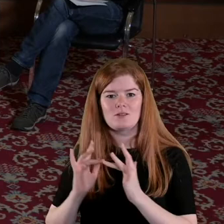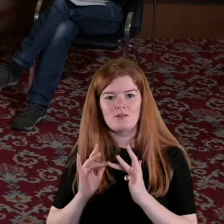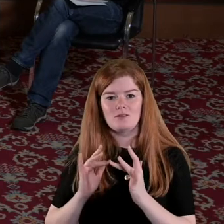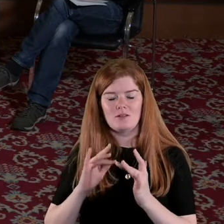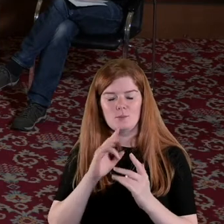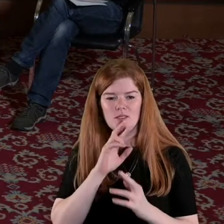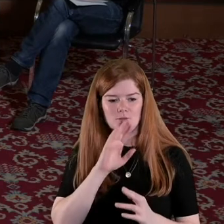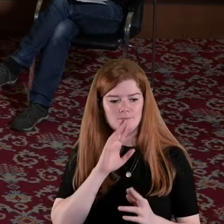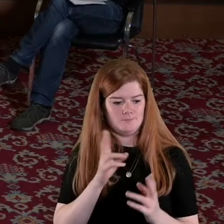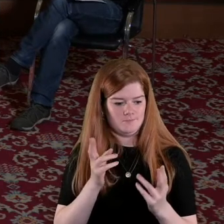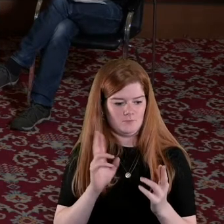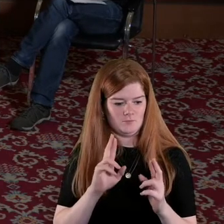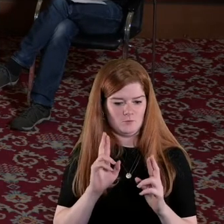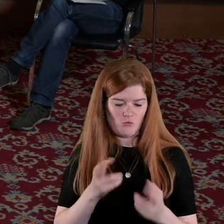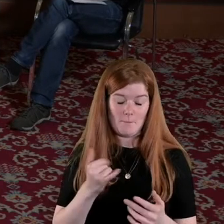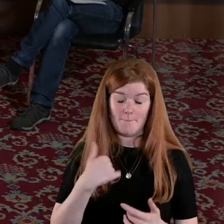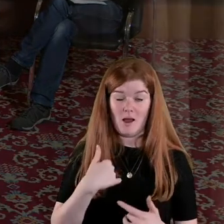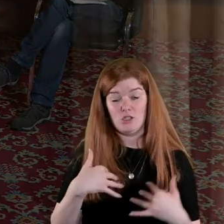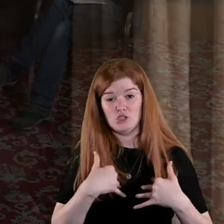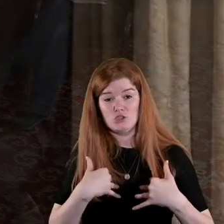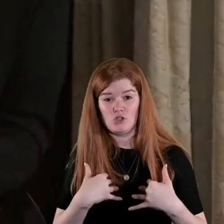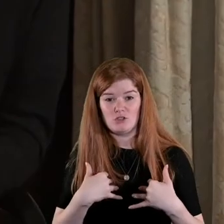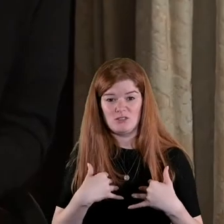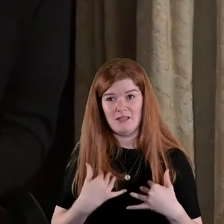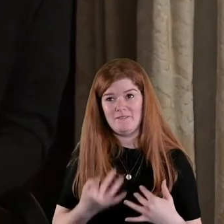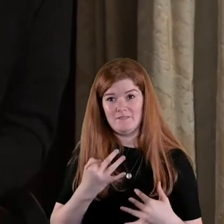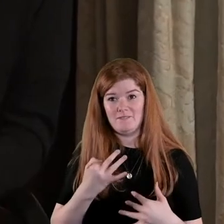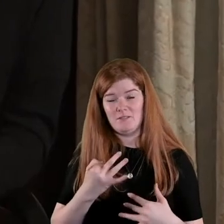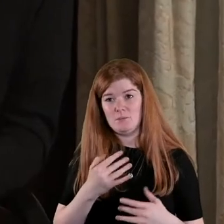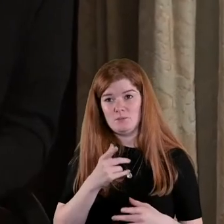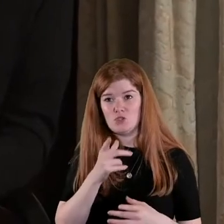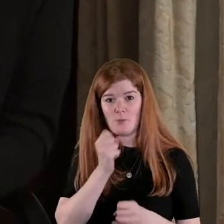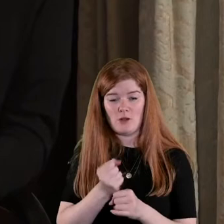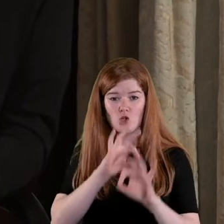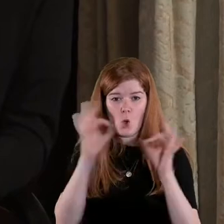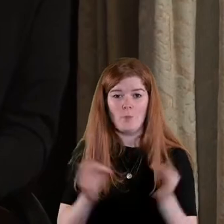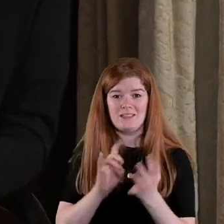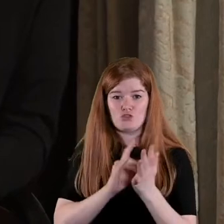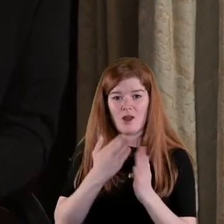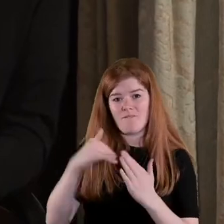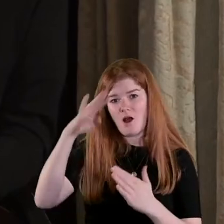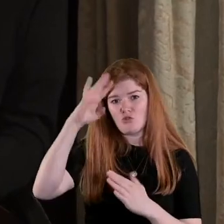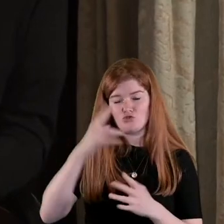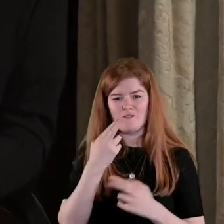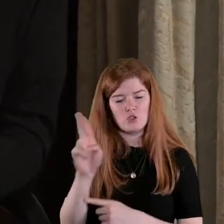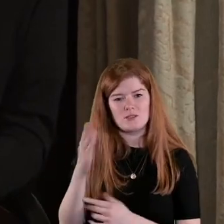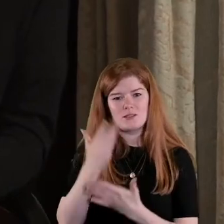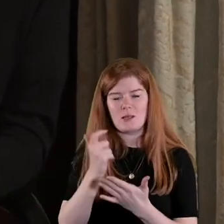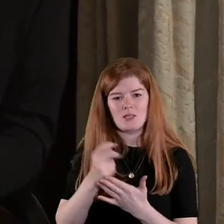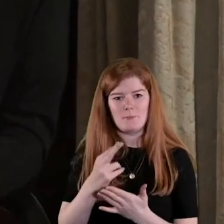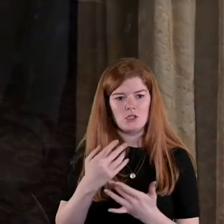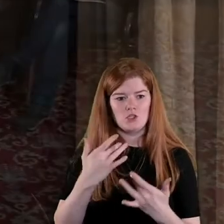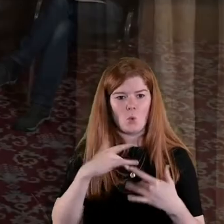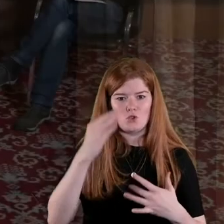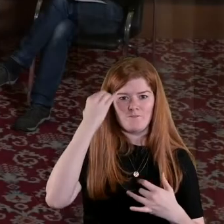sometimes it's my kind of concern in a global history of Irish revolution there's a sense that you're discounting the importance of the local or national